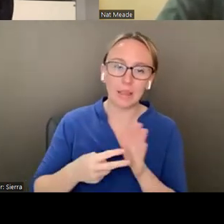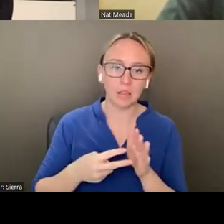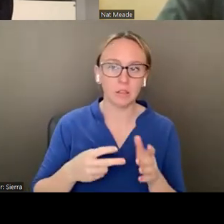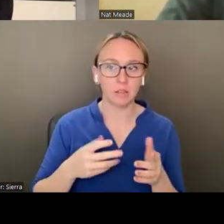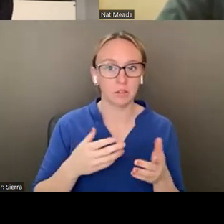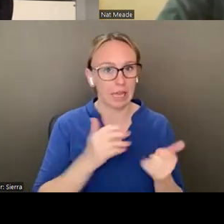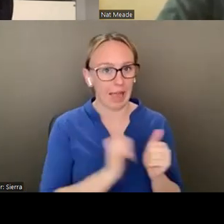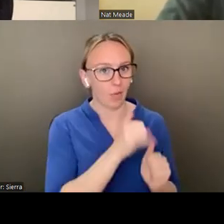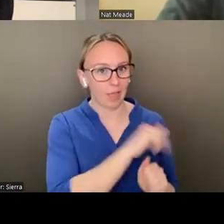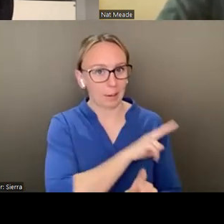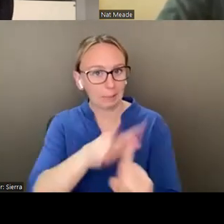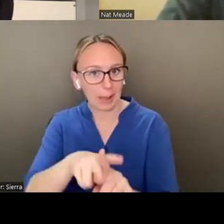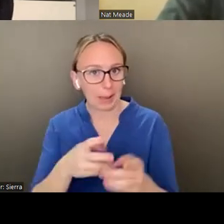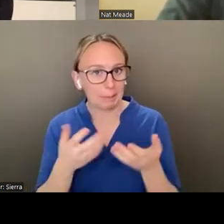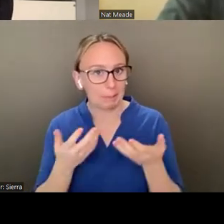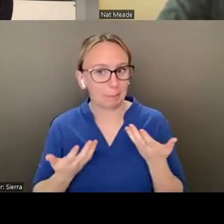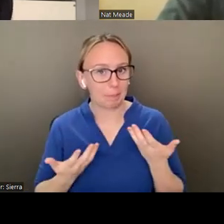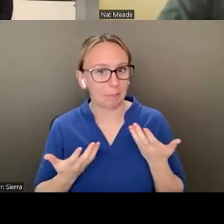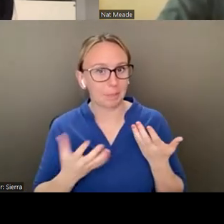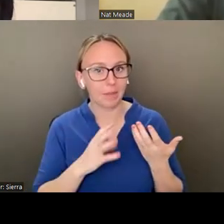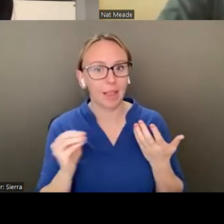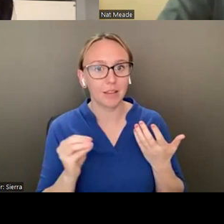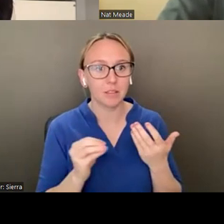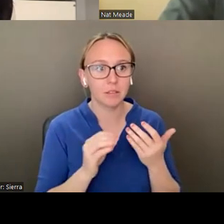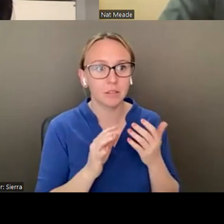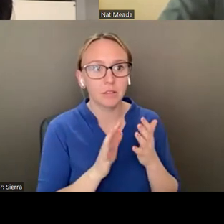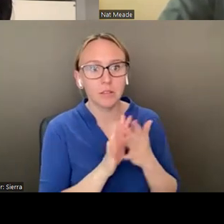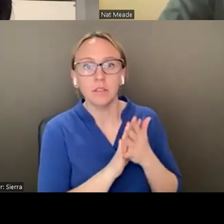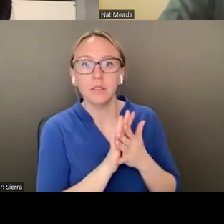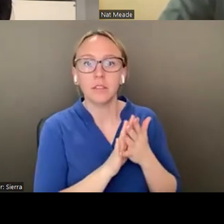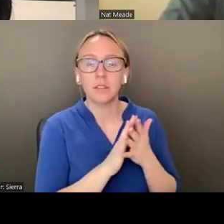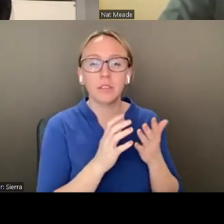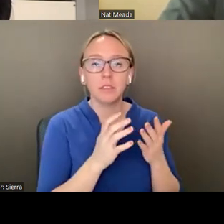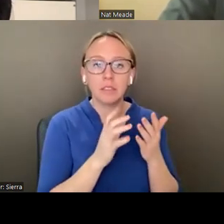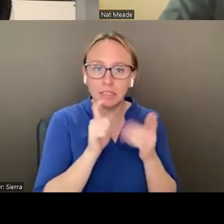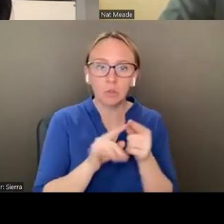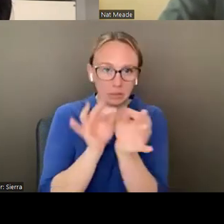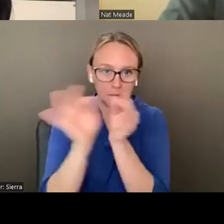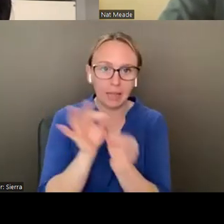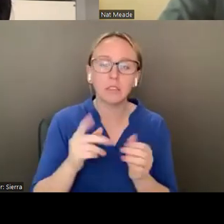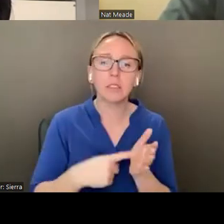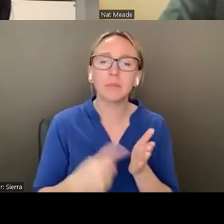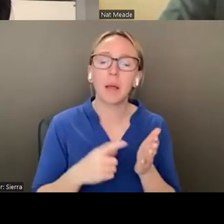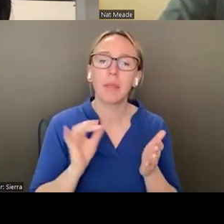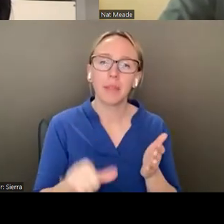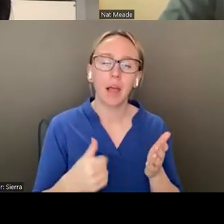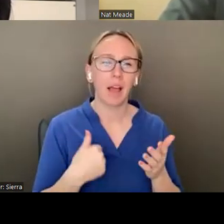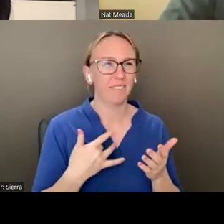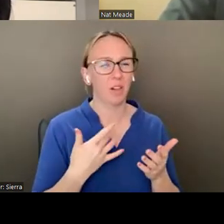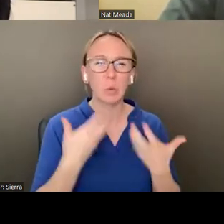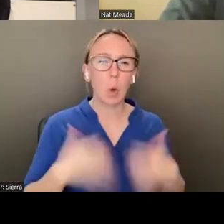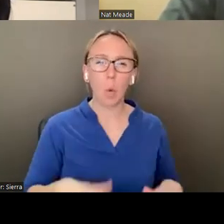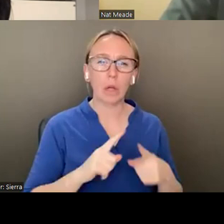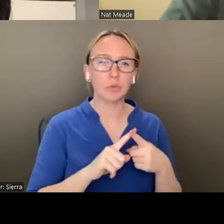um, to demystify it, which sometimes I feel like is the last thing you want to do. It's demystify art. So thank you.